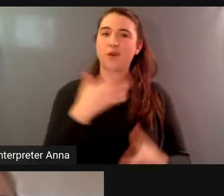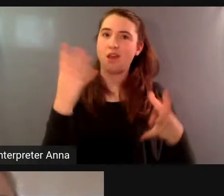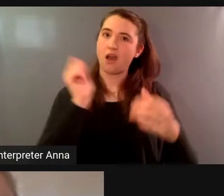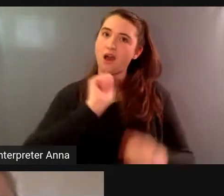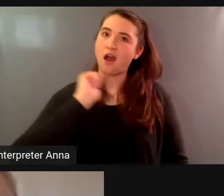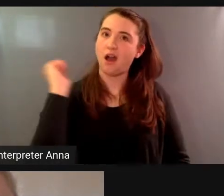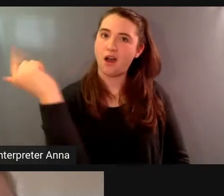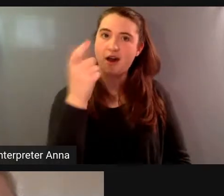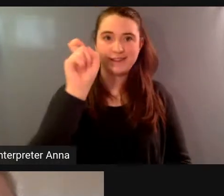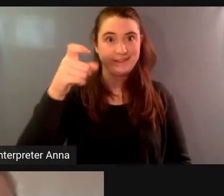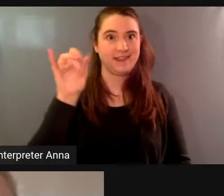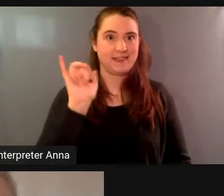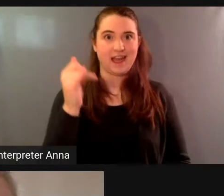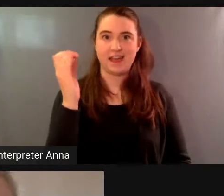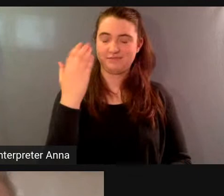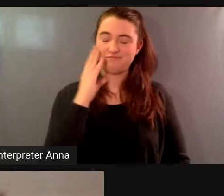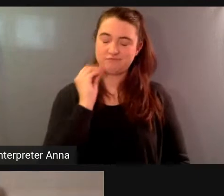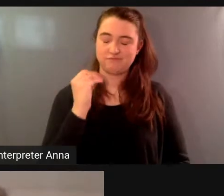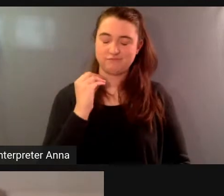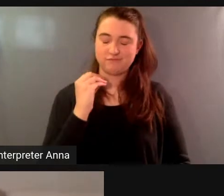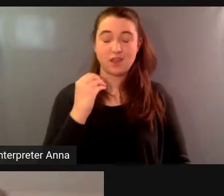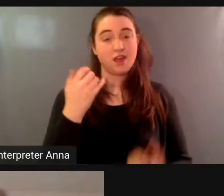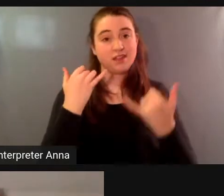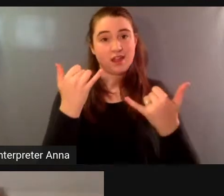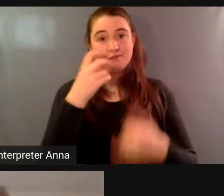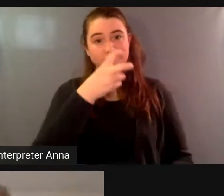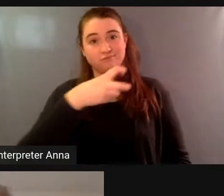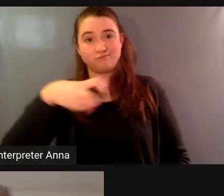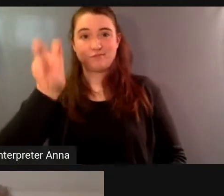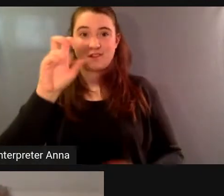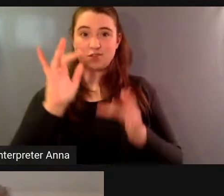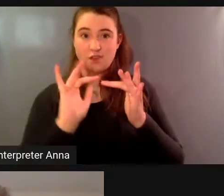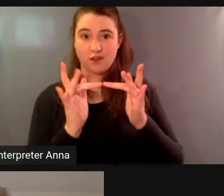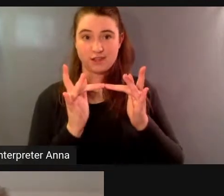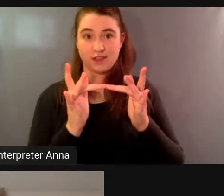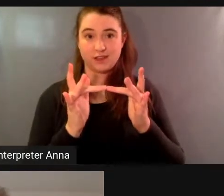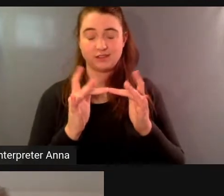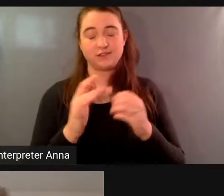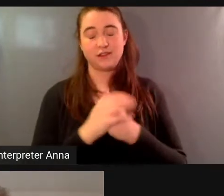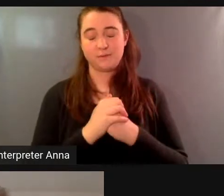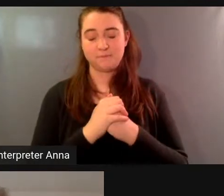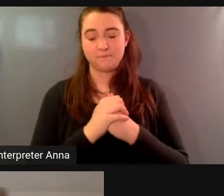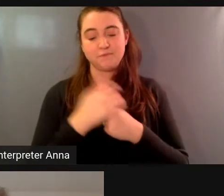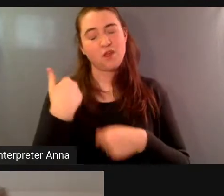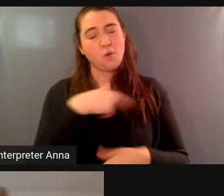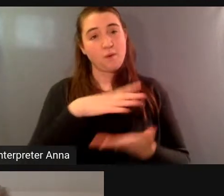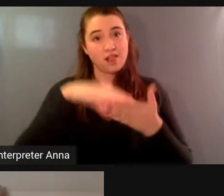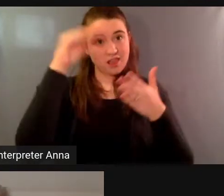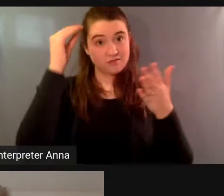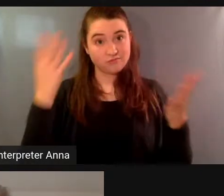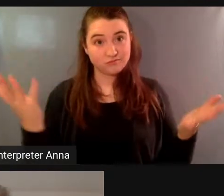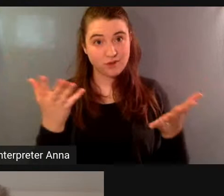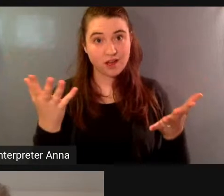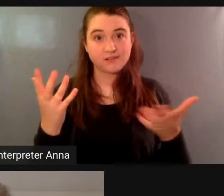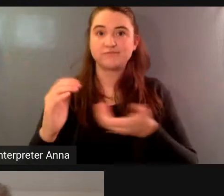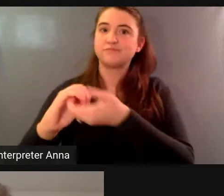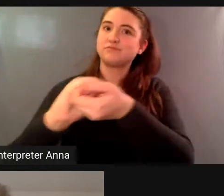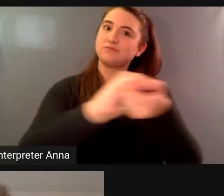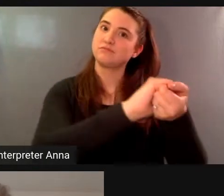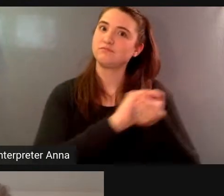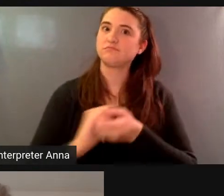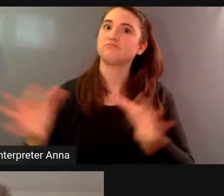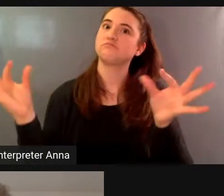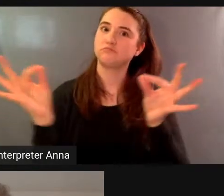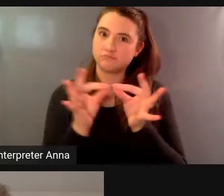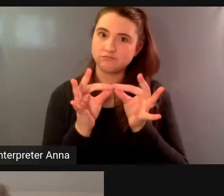transition into into digital virtual or online whatever you'd like to use what we've learned is that collaboration is everything and it